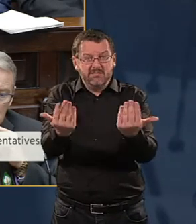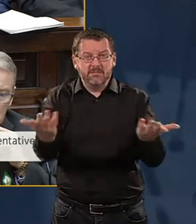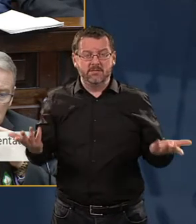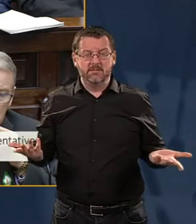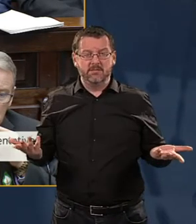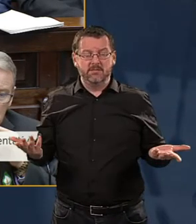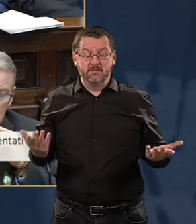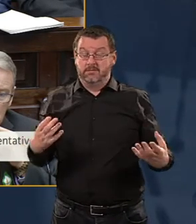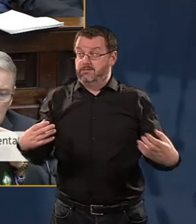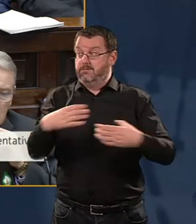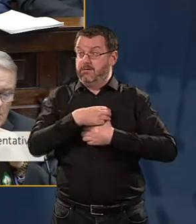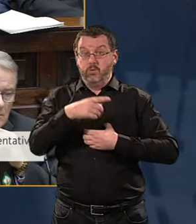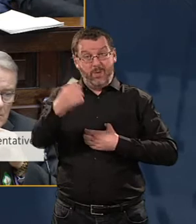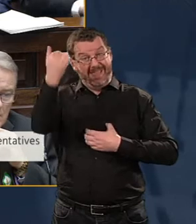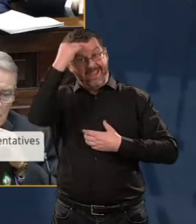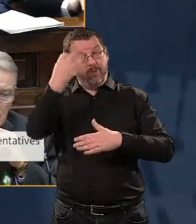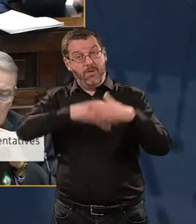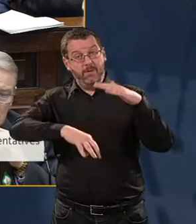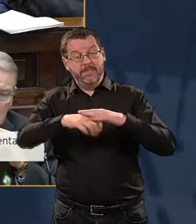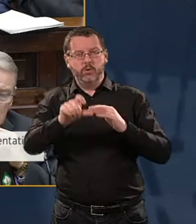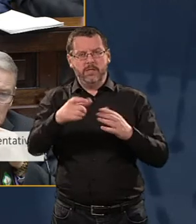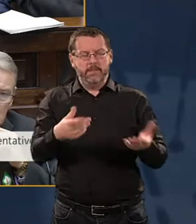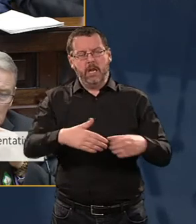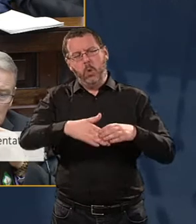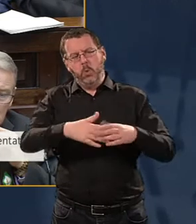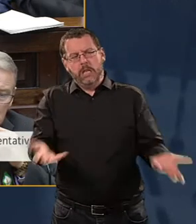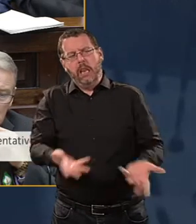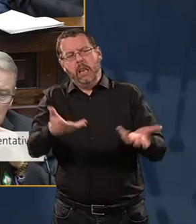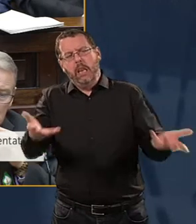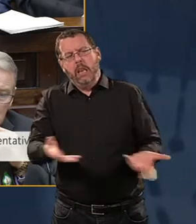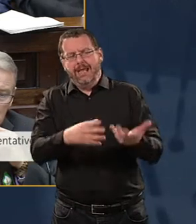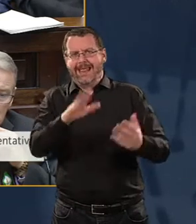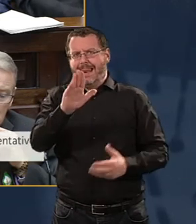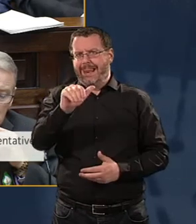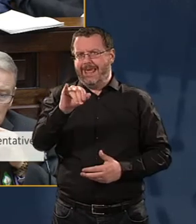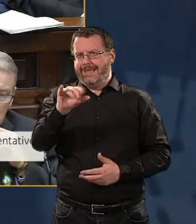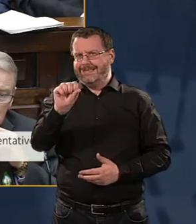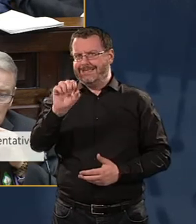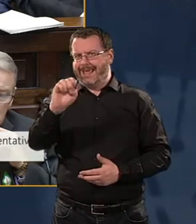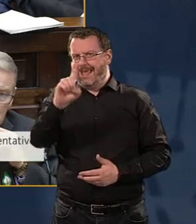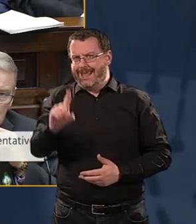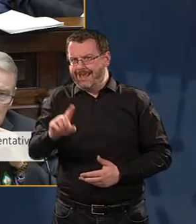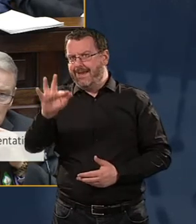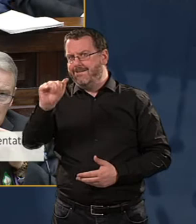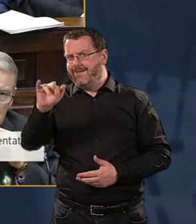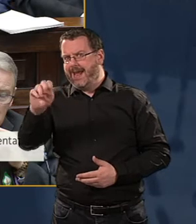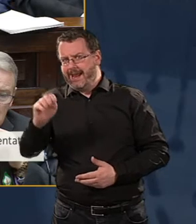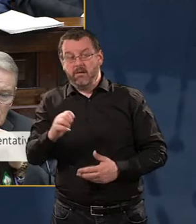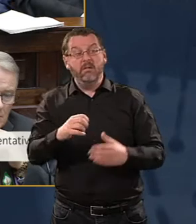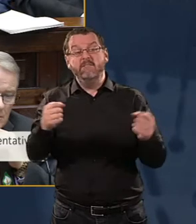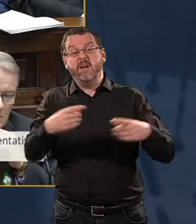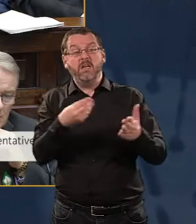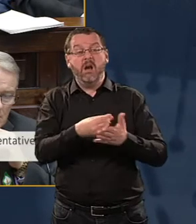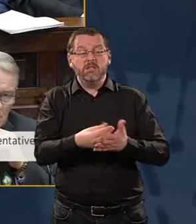the head of government would take such a laissez-faire approach to final costings. You should have a